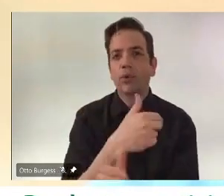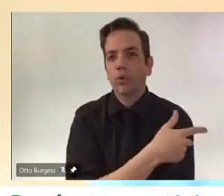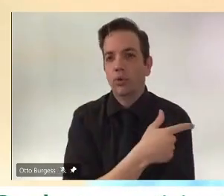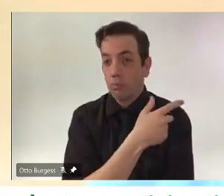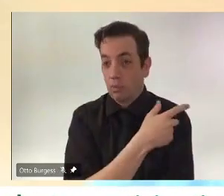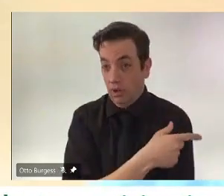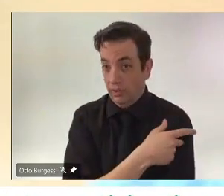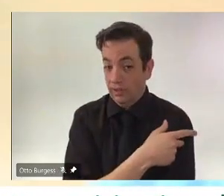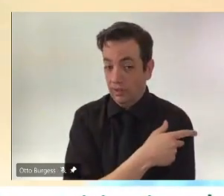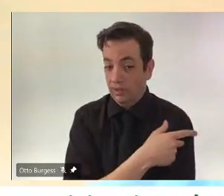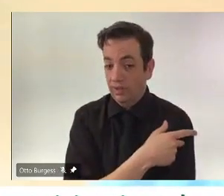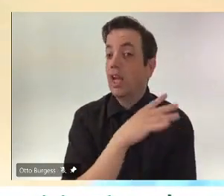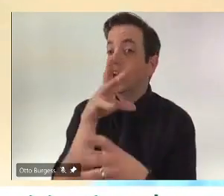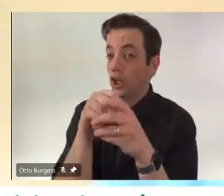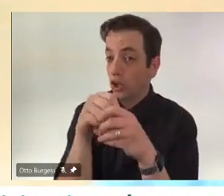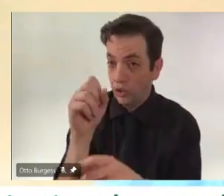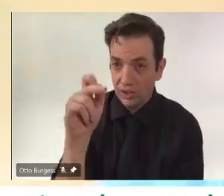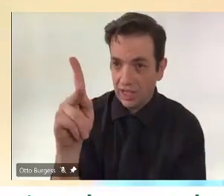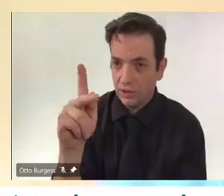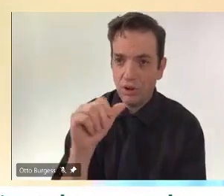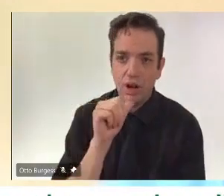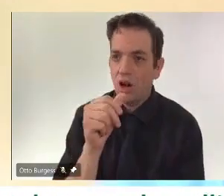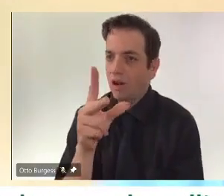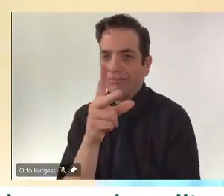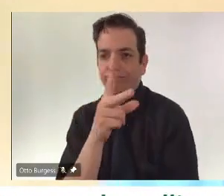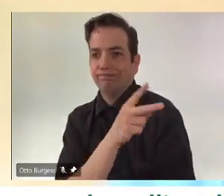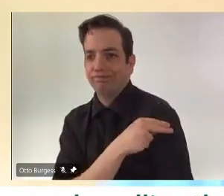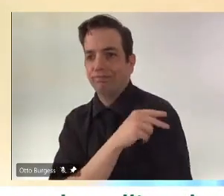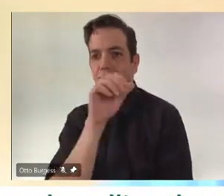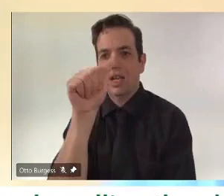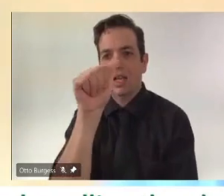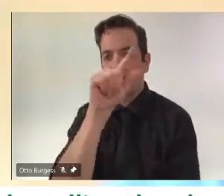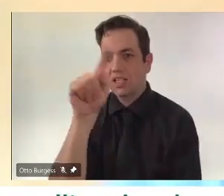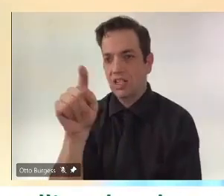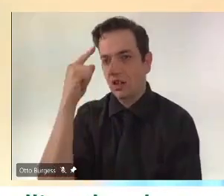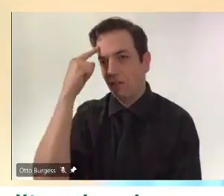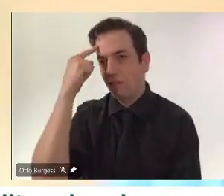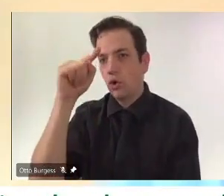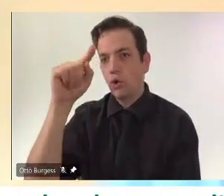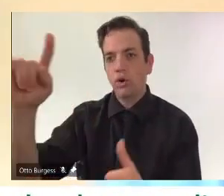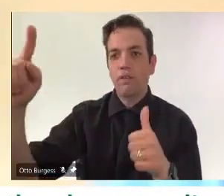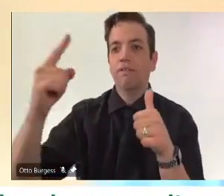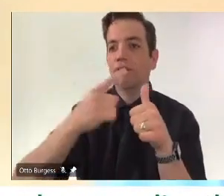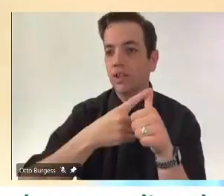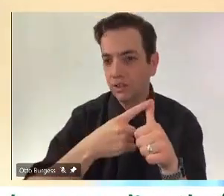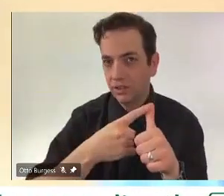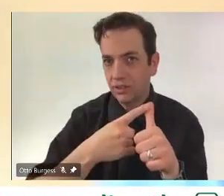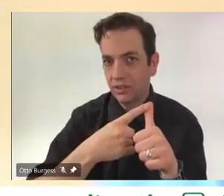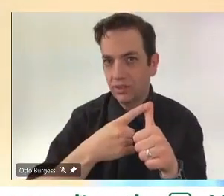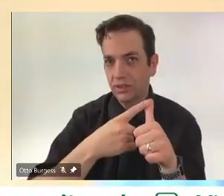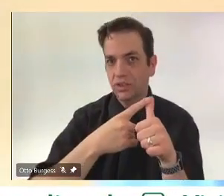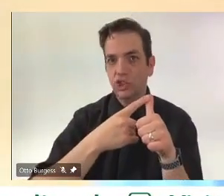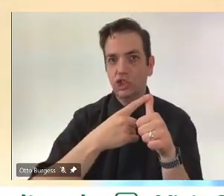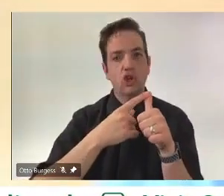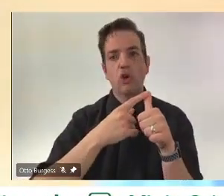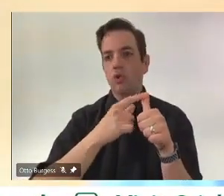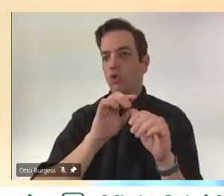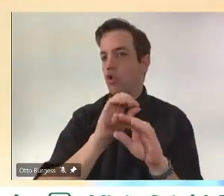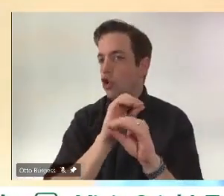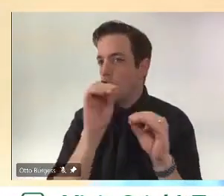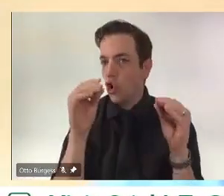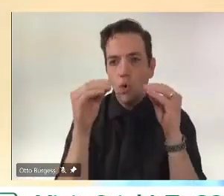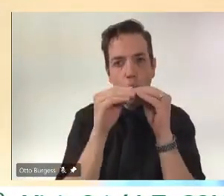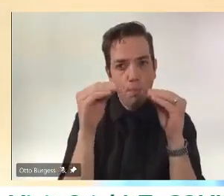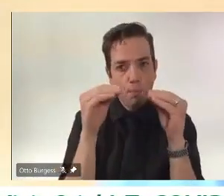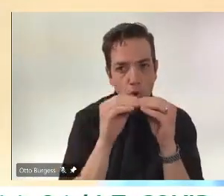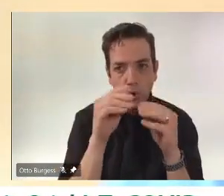the number of people who have received first doses is remaining static at 73,000. Of course, Pfizer, Moderna, number